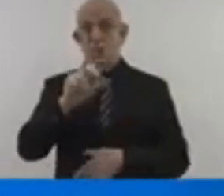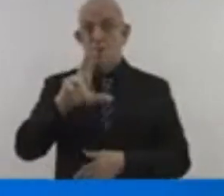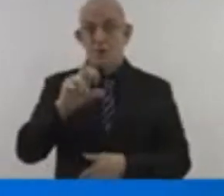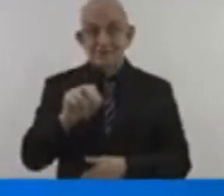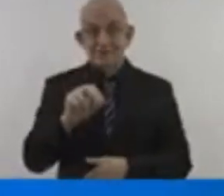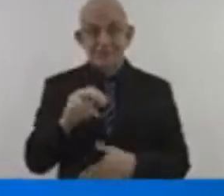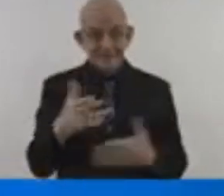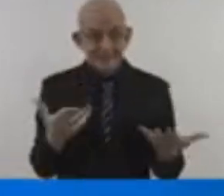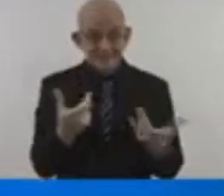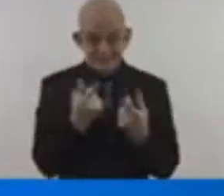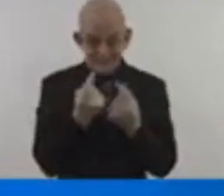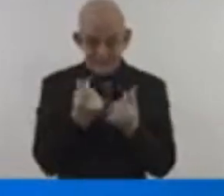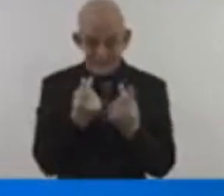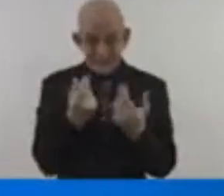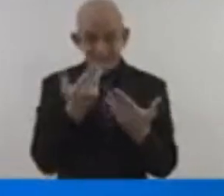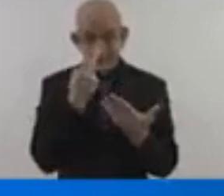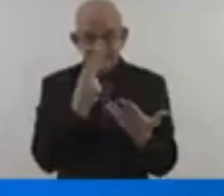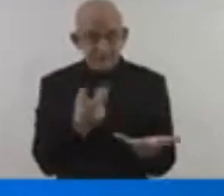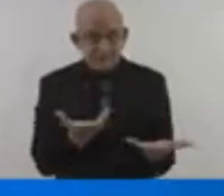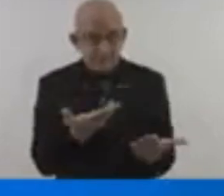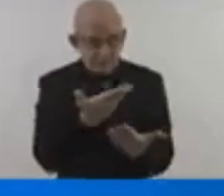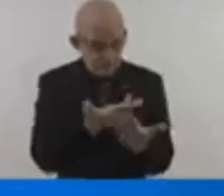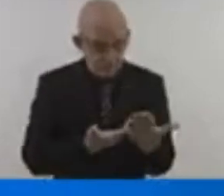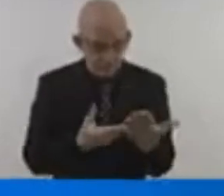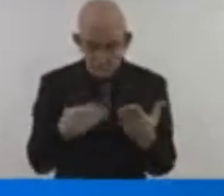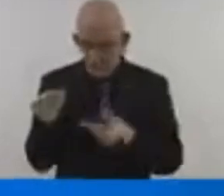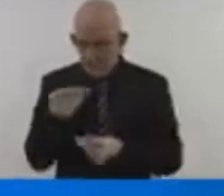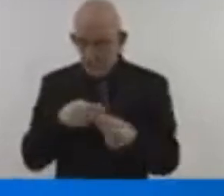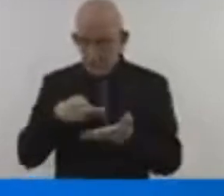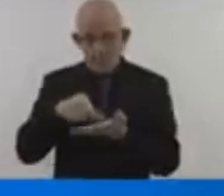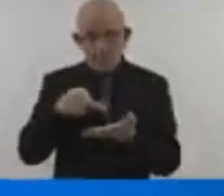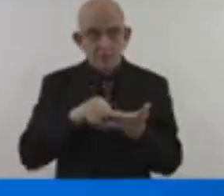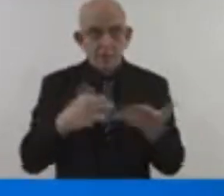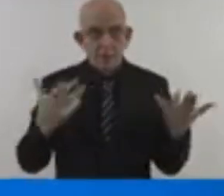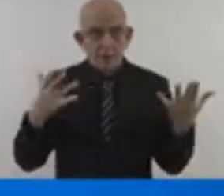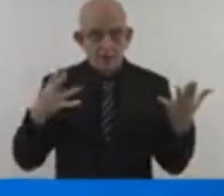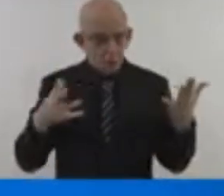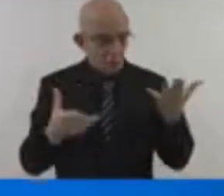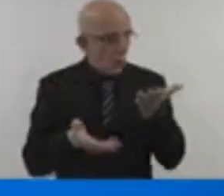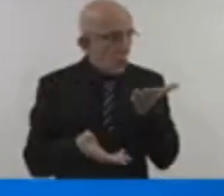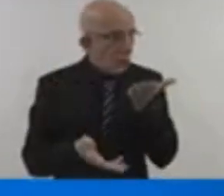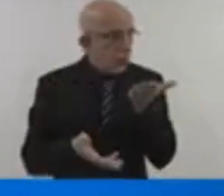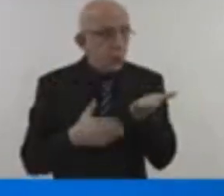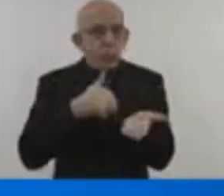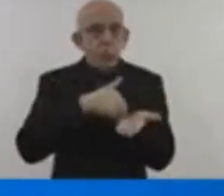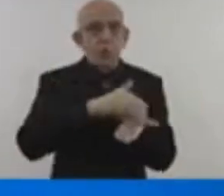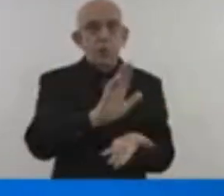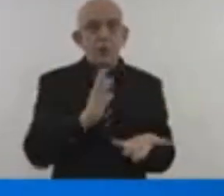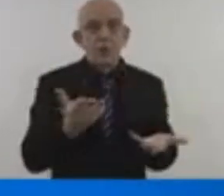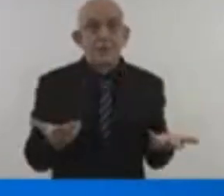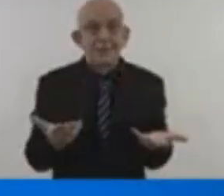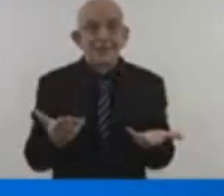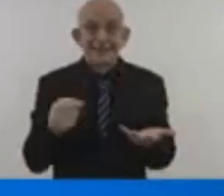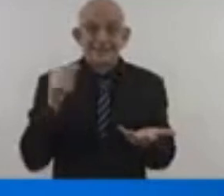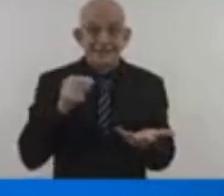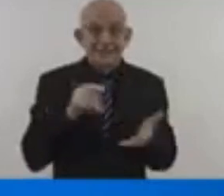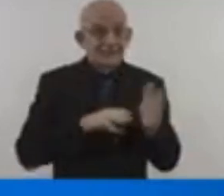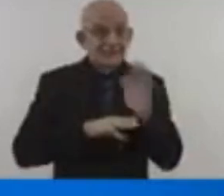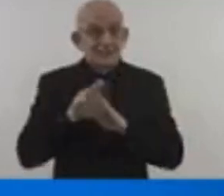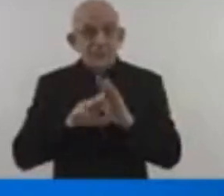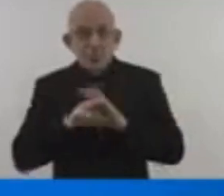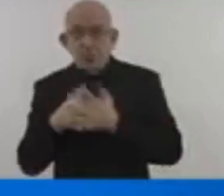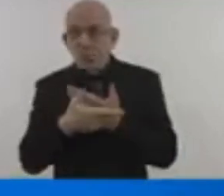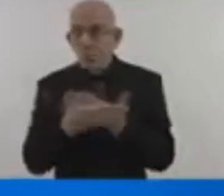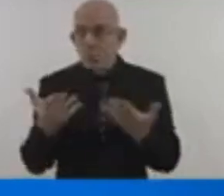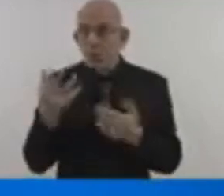finance promises must be kept. And developed countries must raise the clock to double adaptation finance to at least US